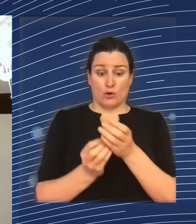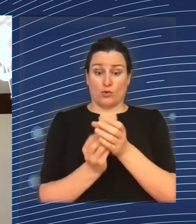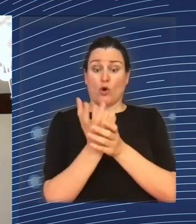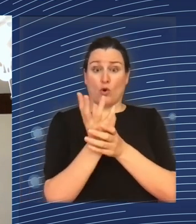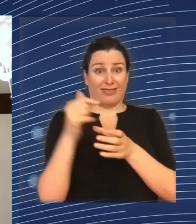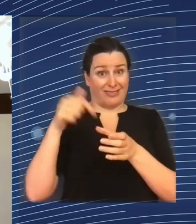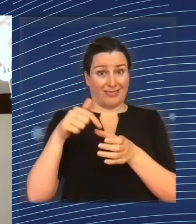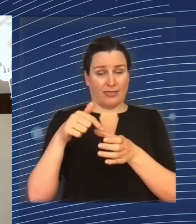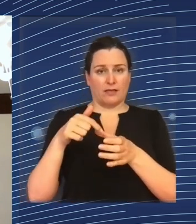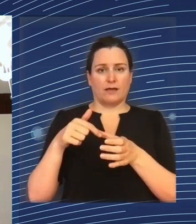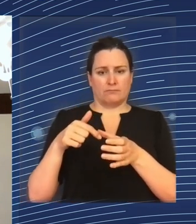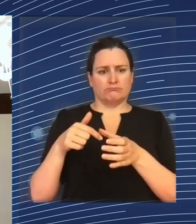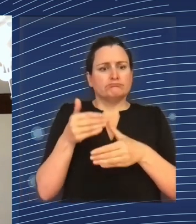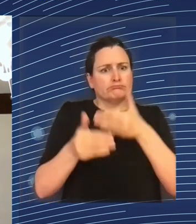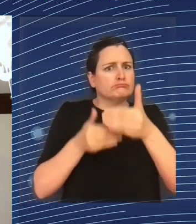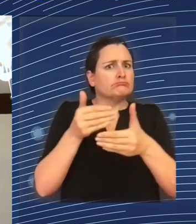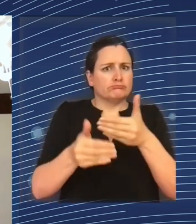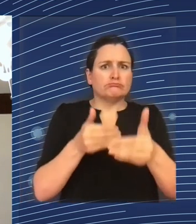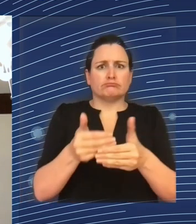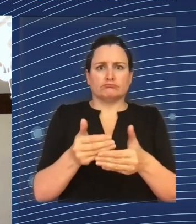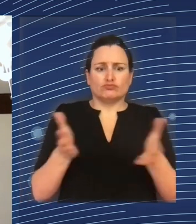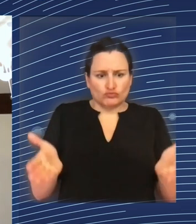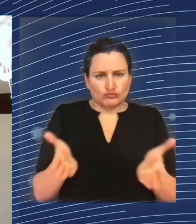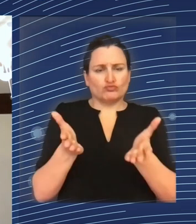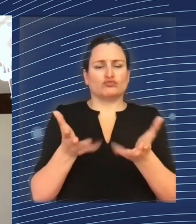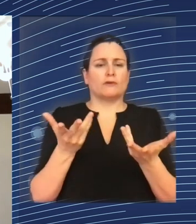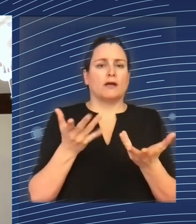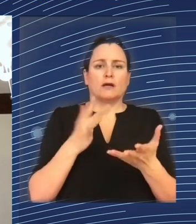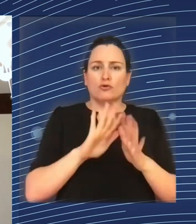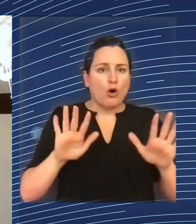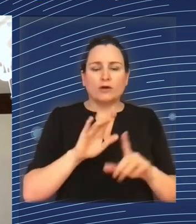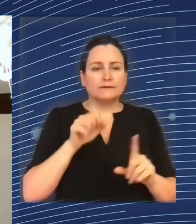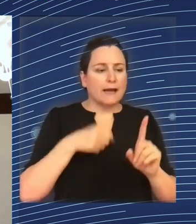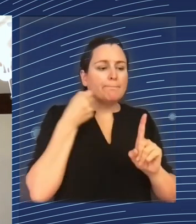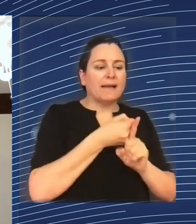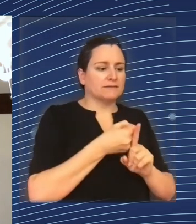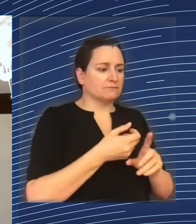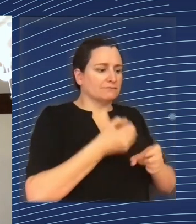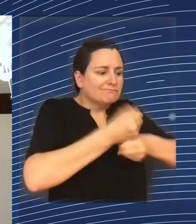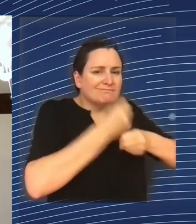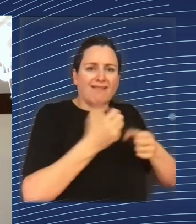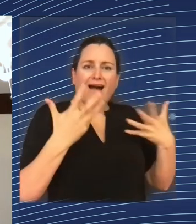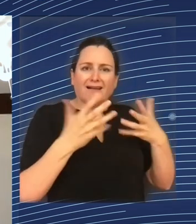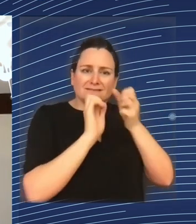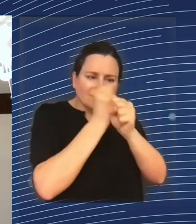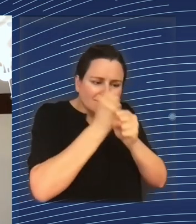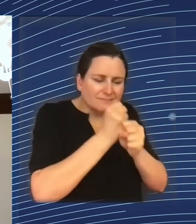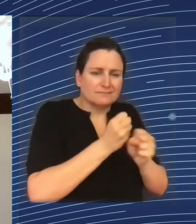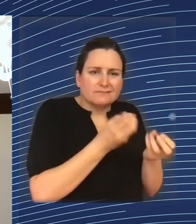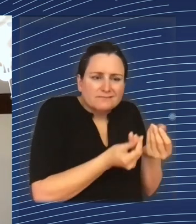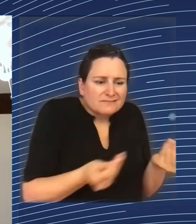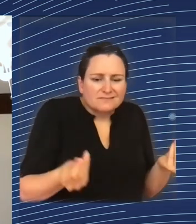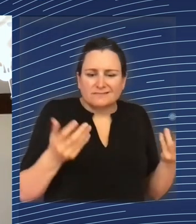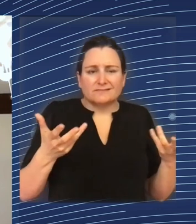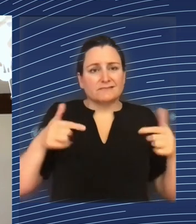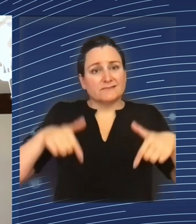can have growth that's zero carbon or that's non material in terms of exceeding our resources, natural